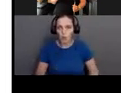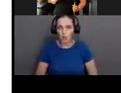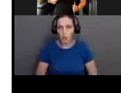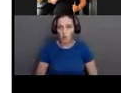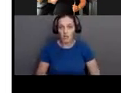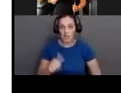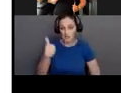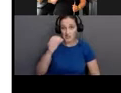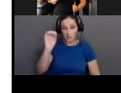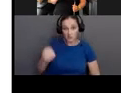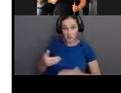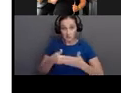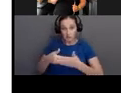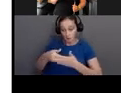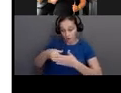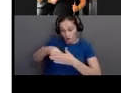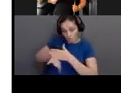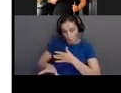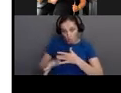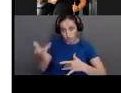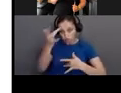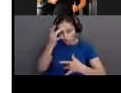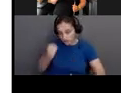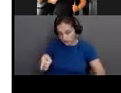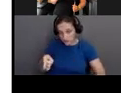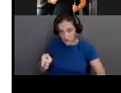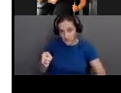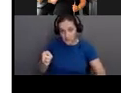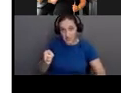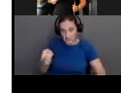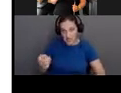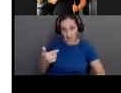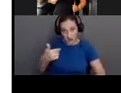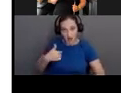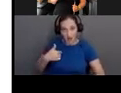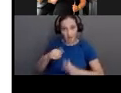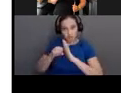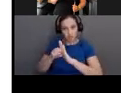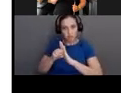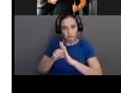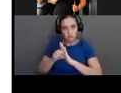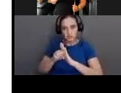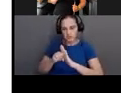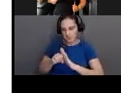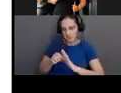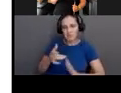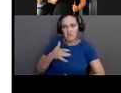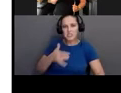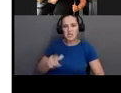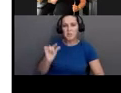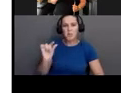a lot of times their symptoms are so subtle that they're missed. And